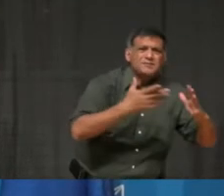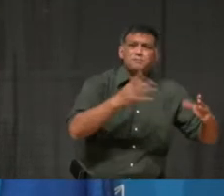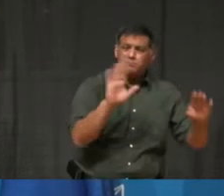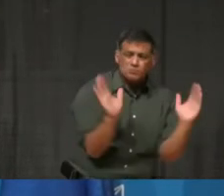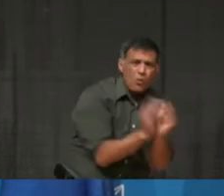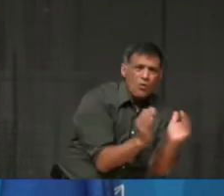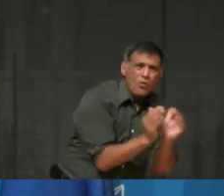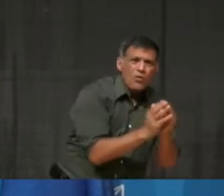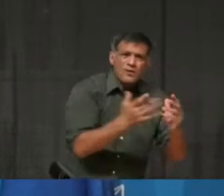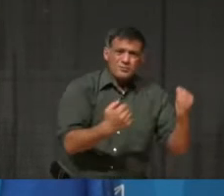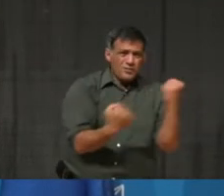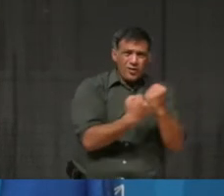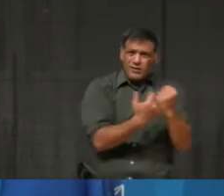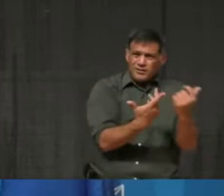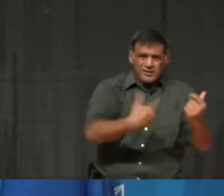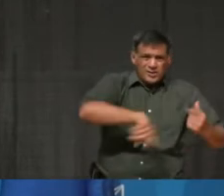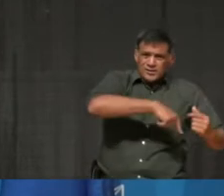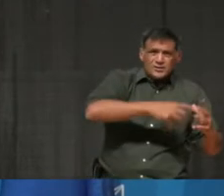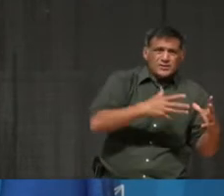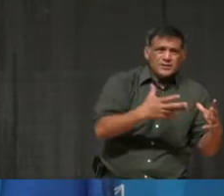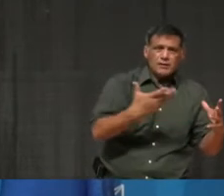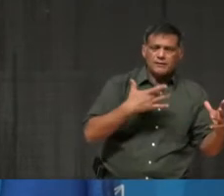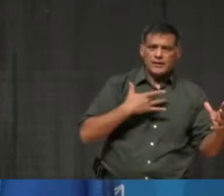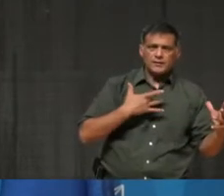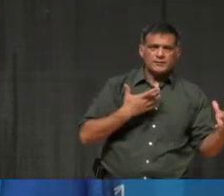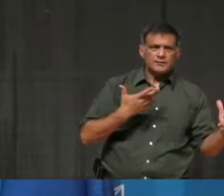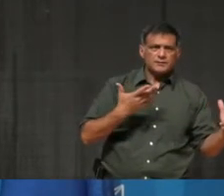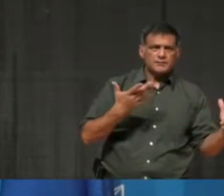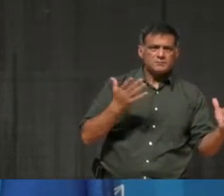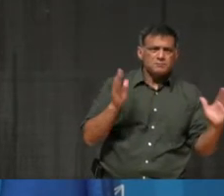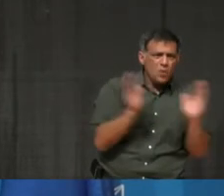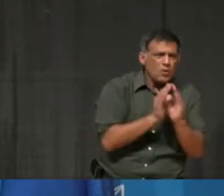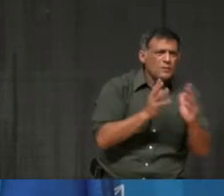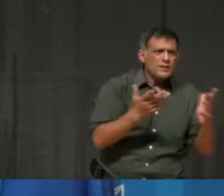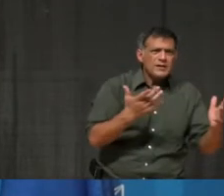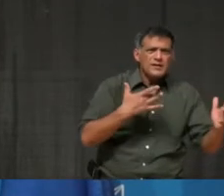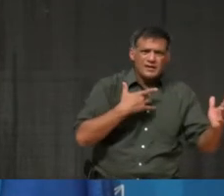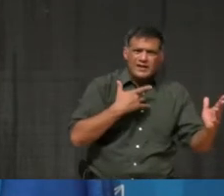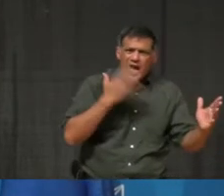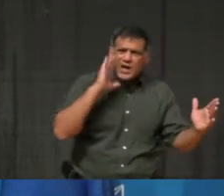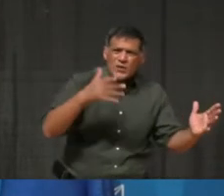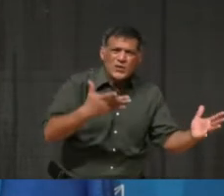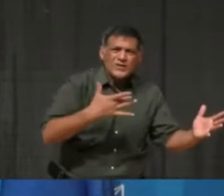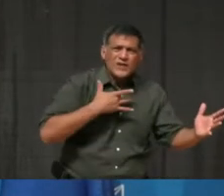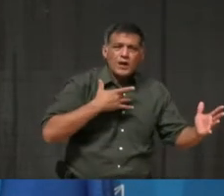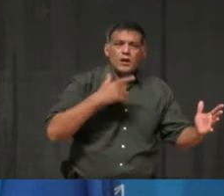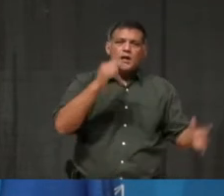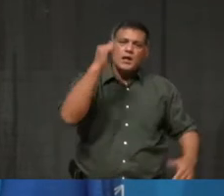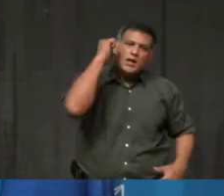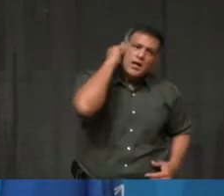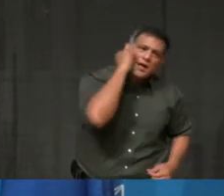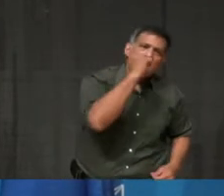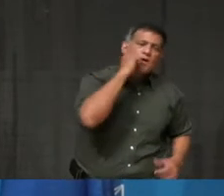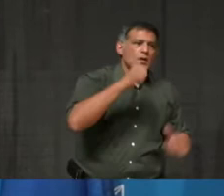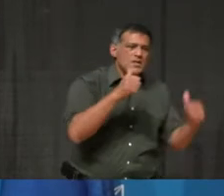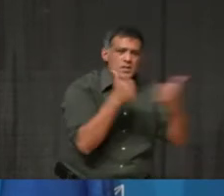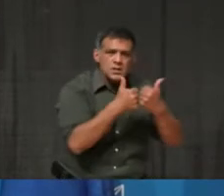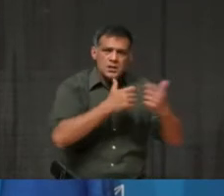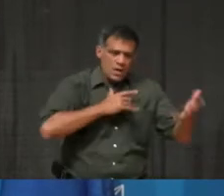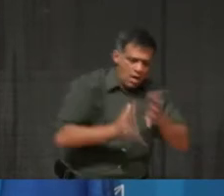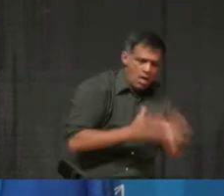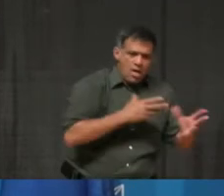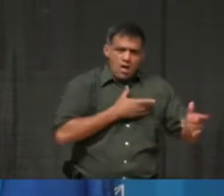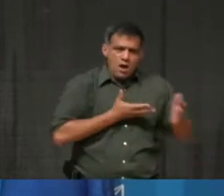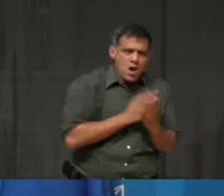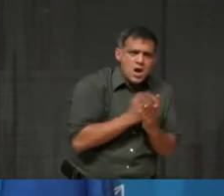communities. And our challenges grow day to day. We've invested heavily into